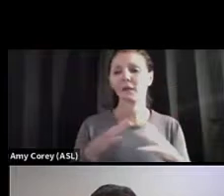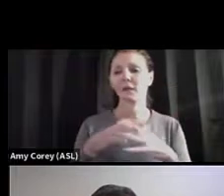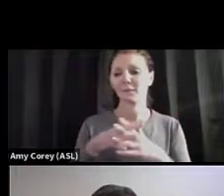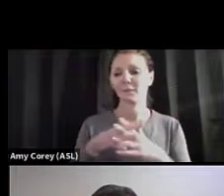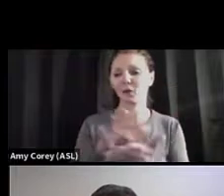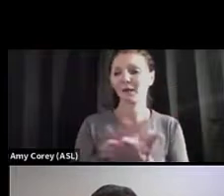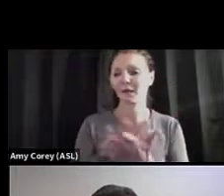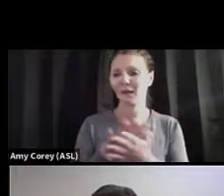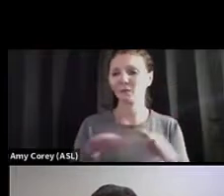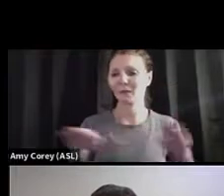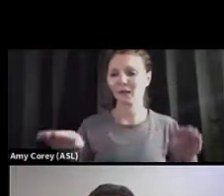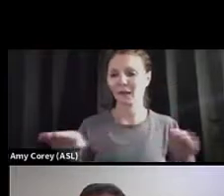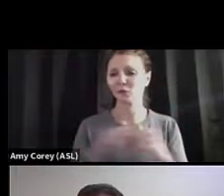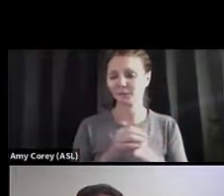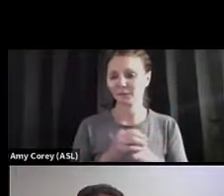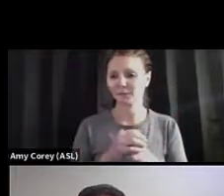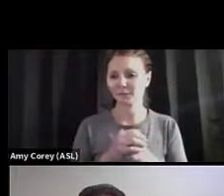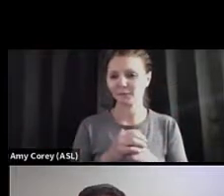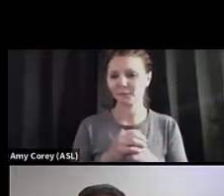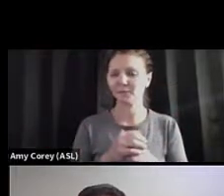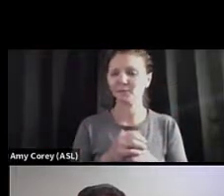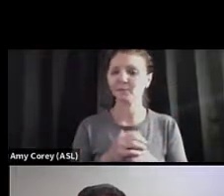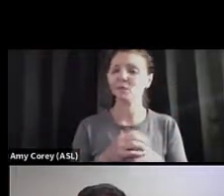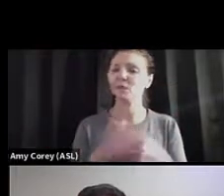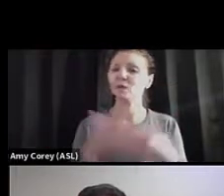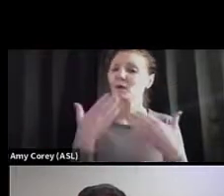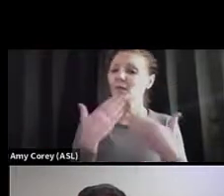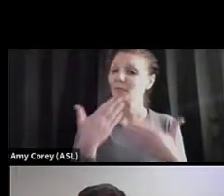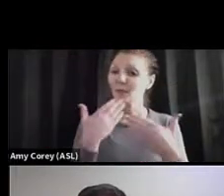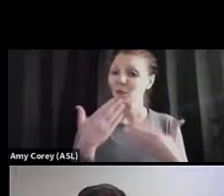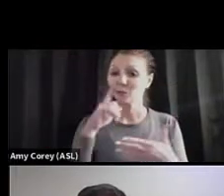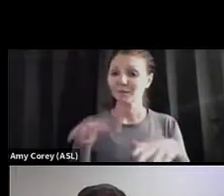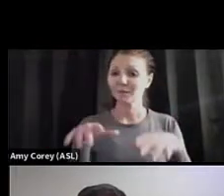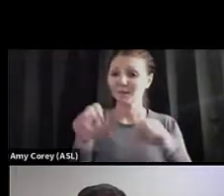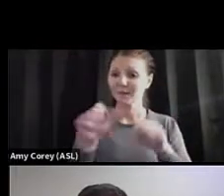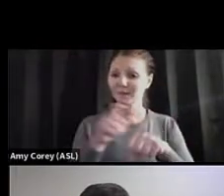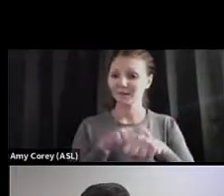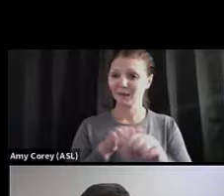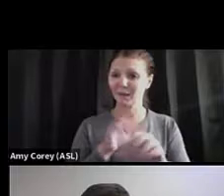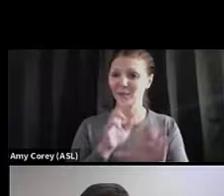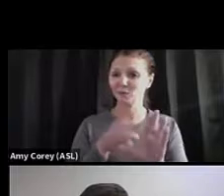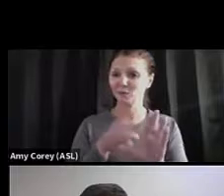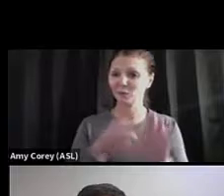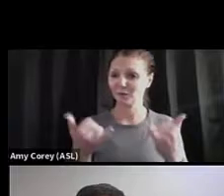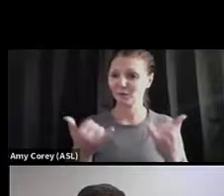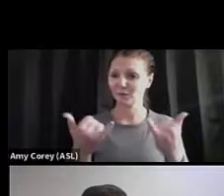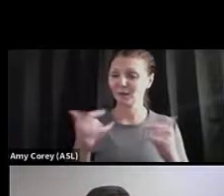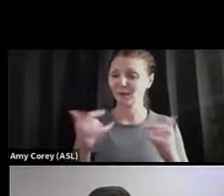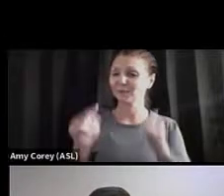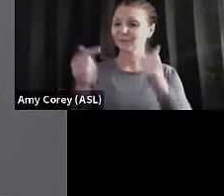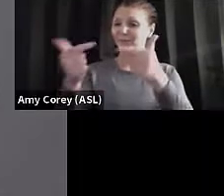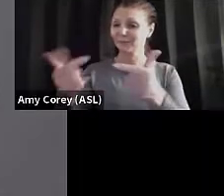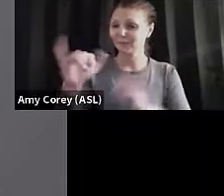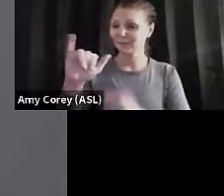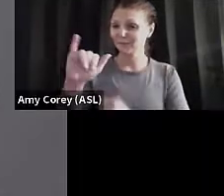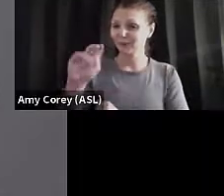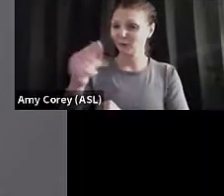Pediatrics homepage. And I want to just thank you all for taking the time to join us tonight. I'm going to turn it back over to Ingrid.